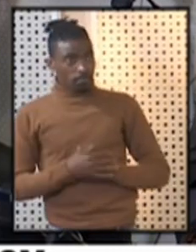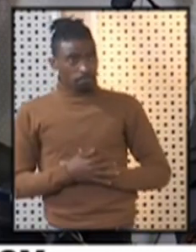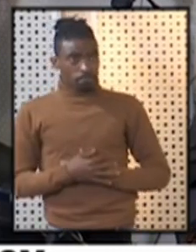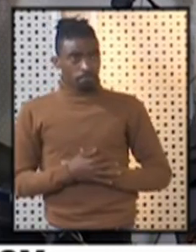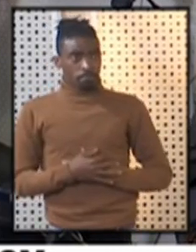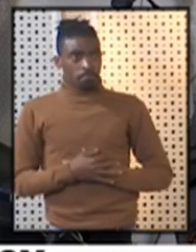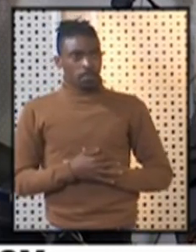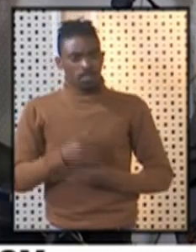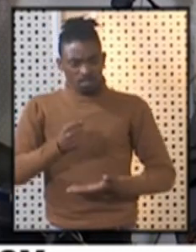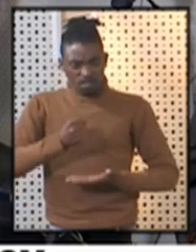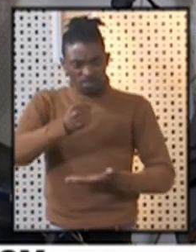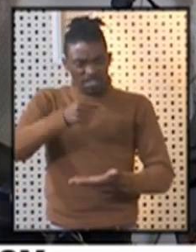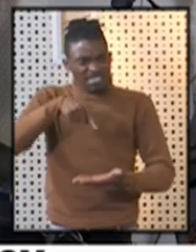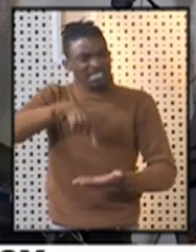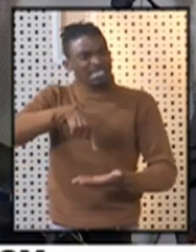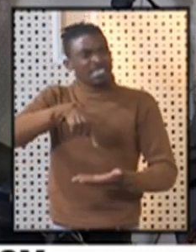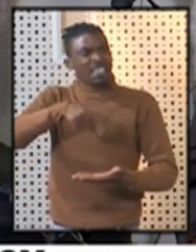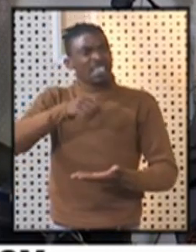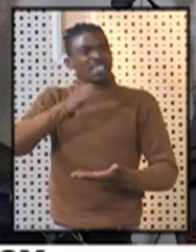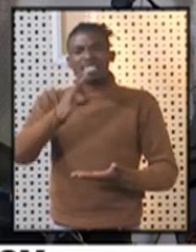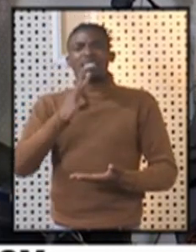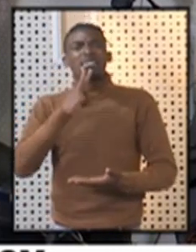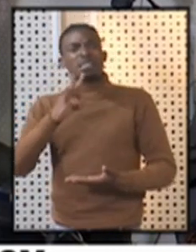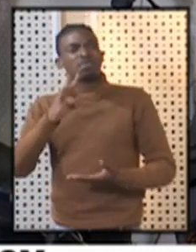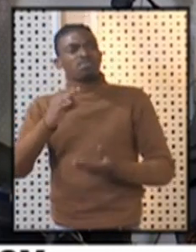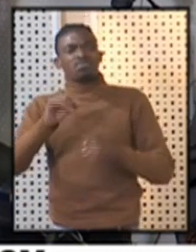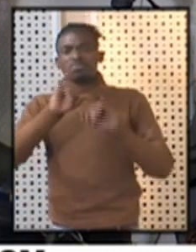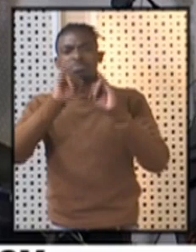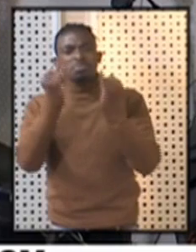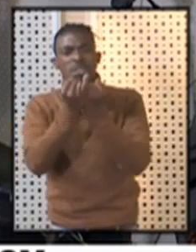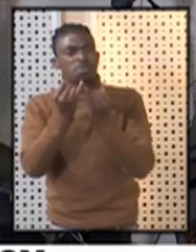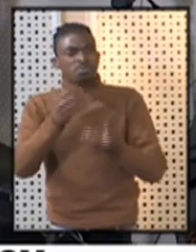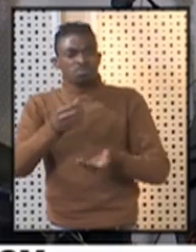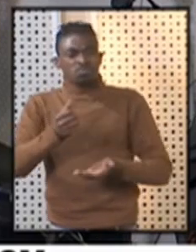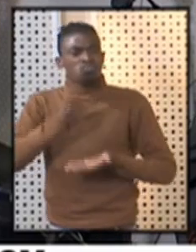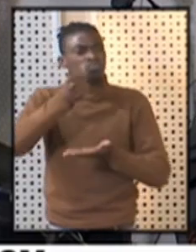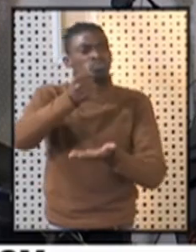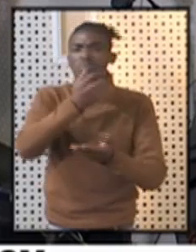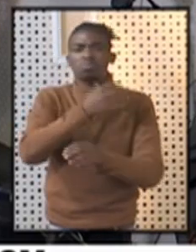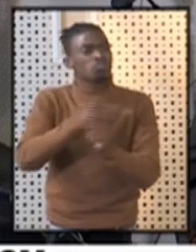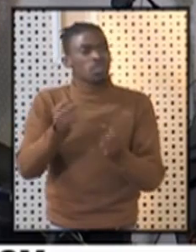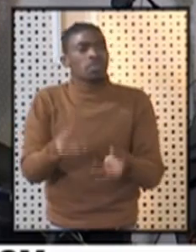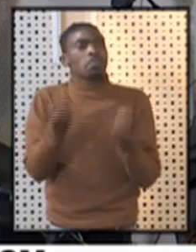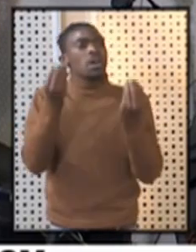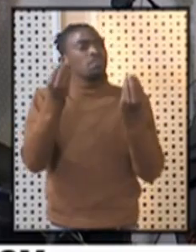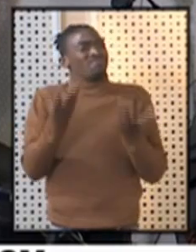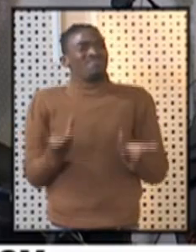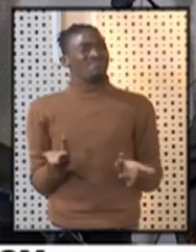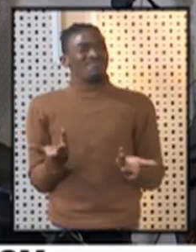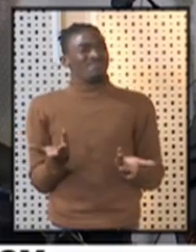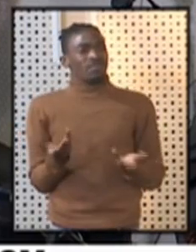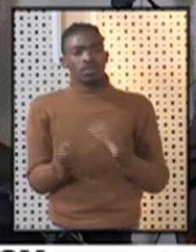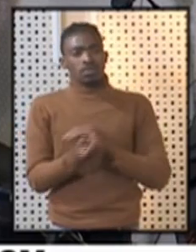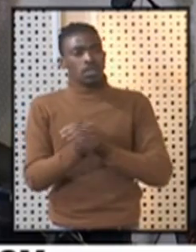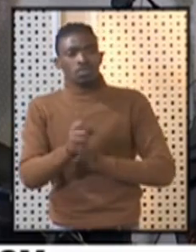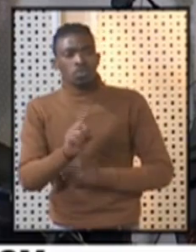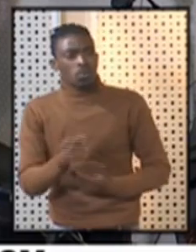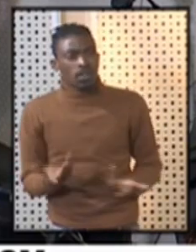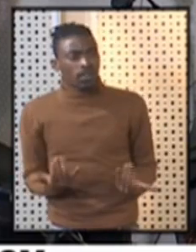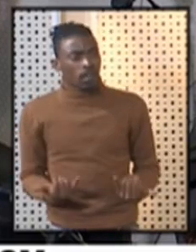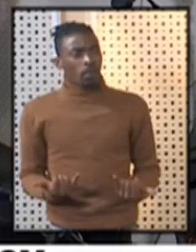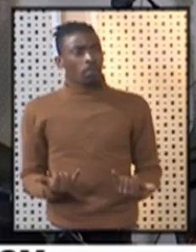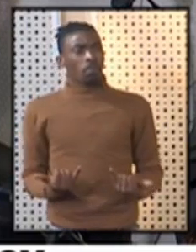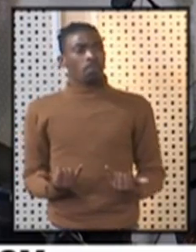of funds, Minister, when over 3,000 companies have not been given relief, where does this leave them?